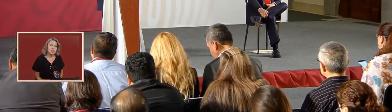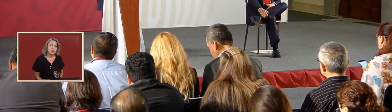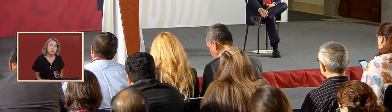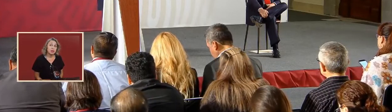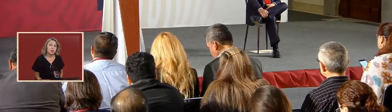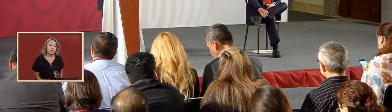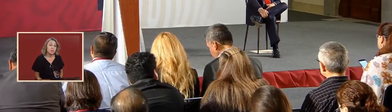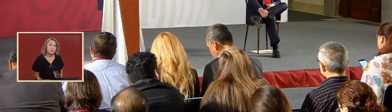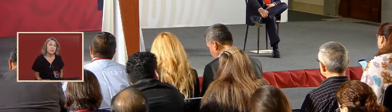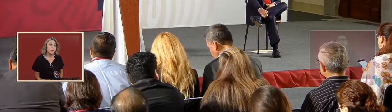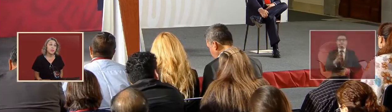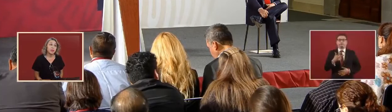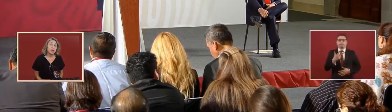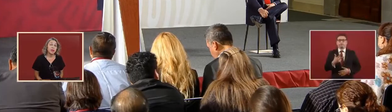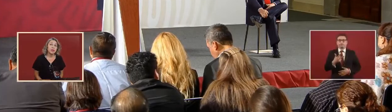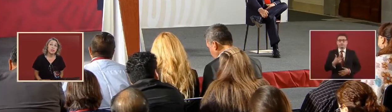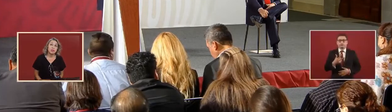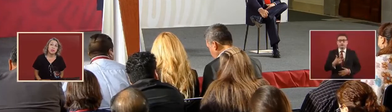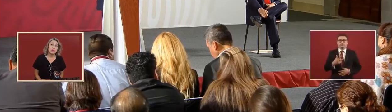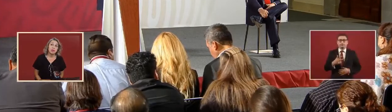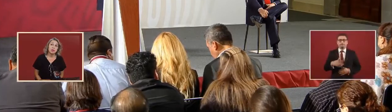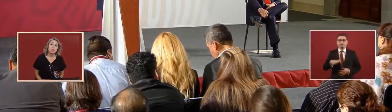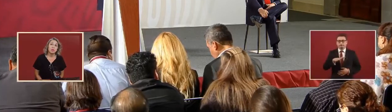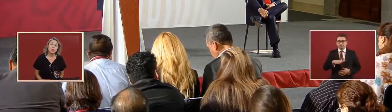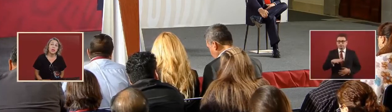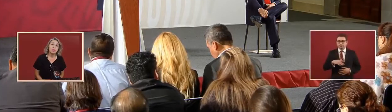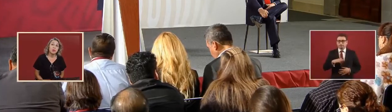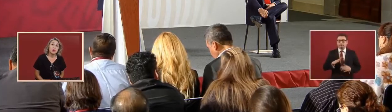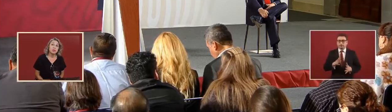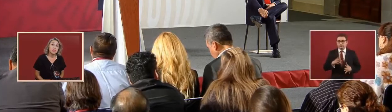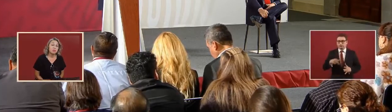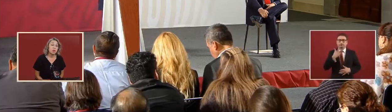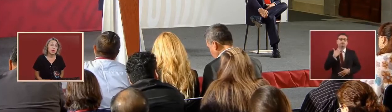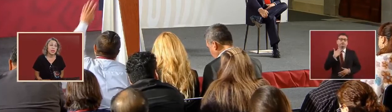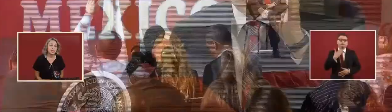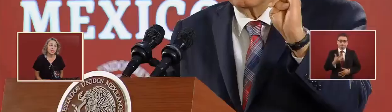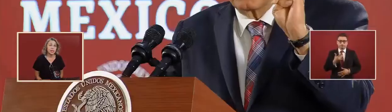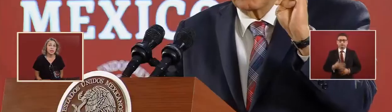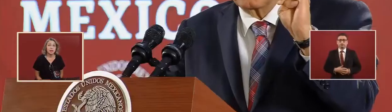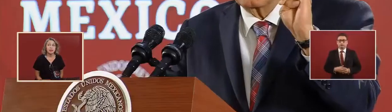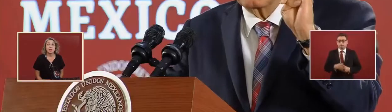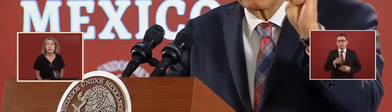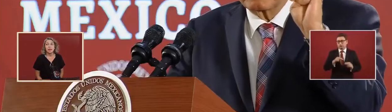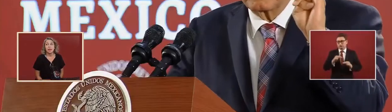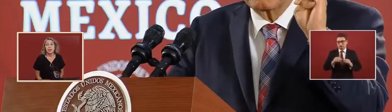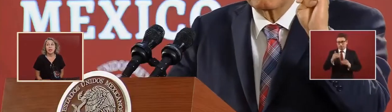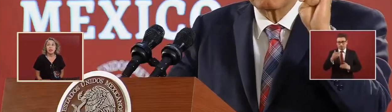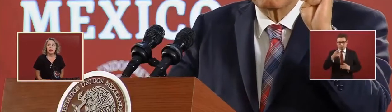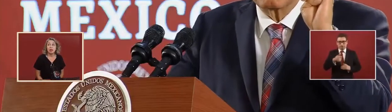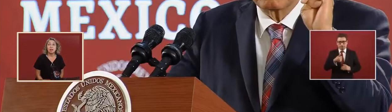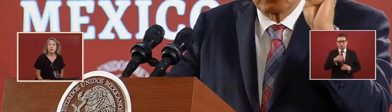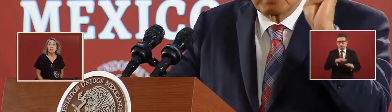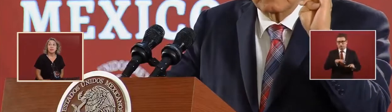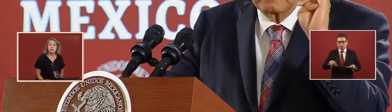so we are producing more gasoline in all of six total